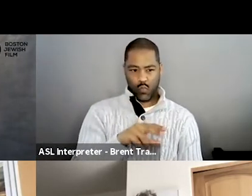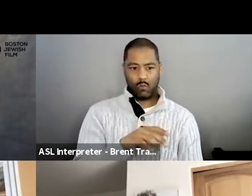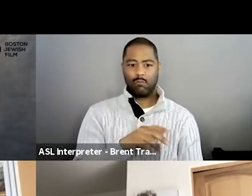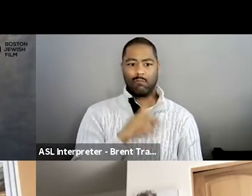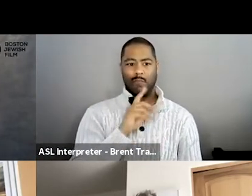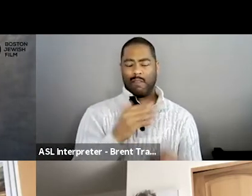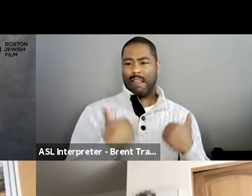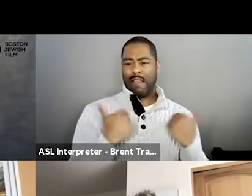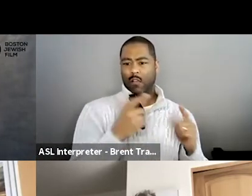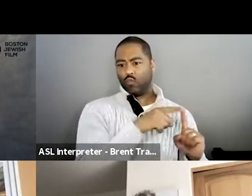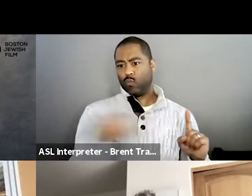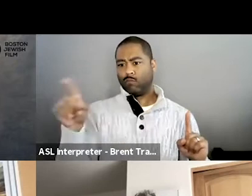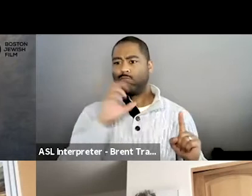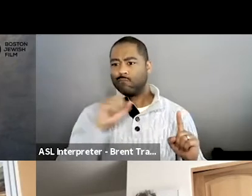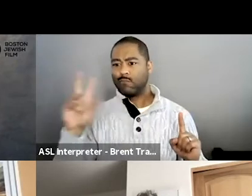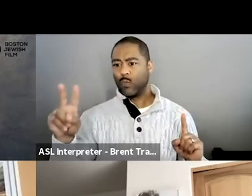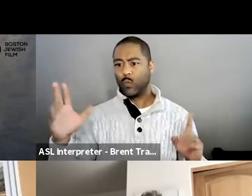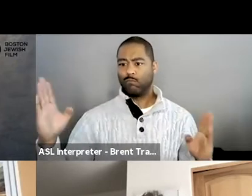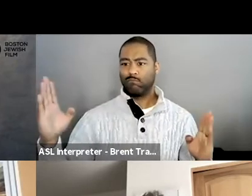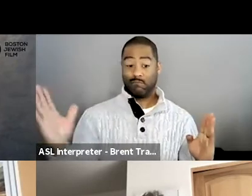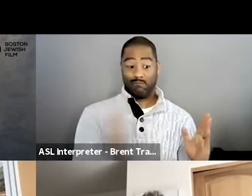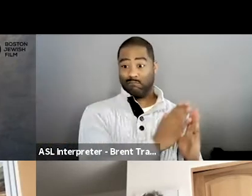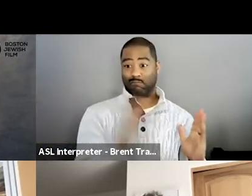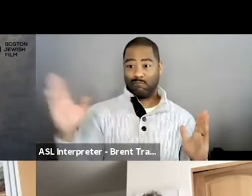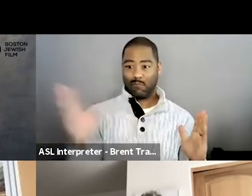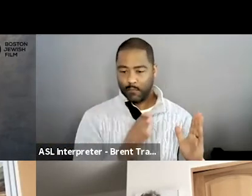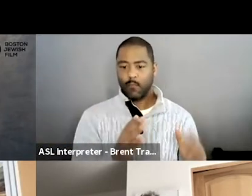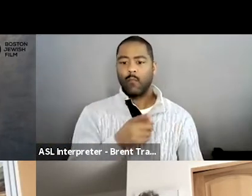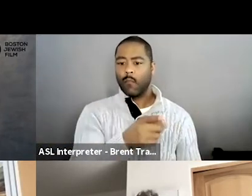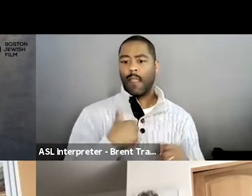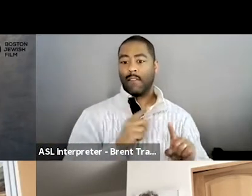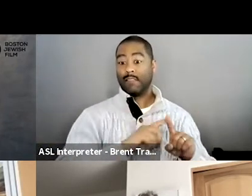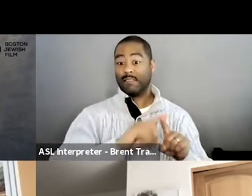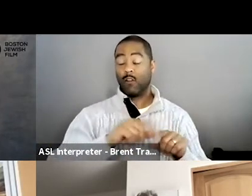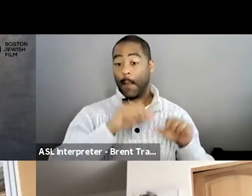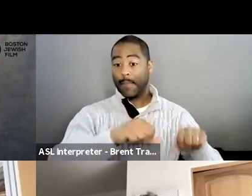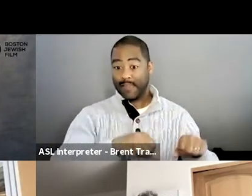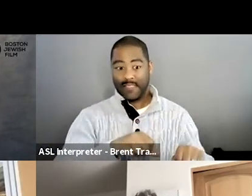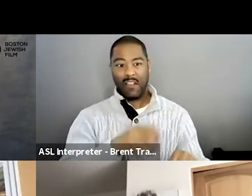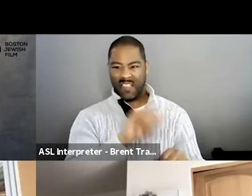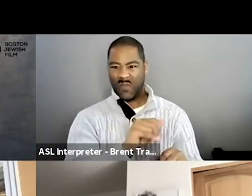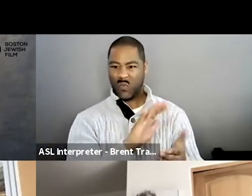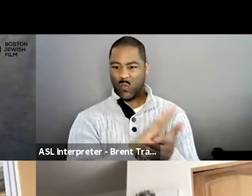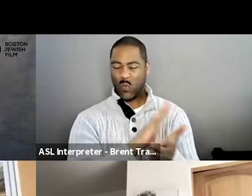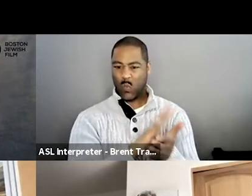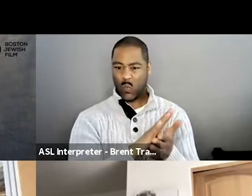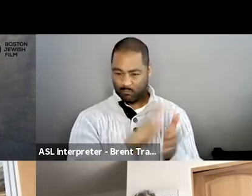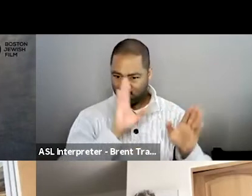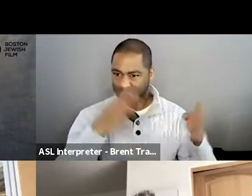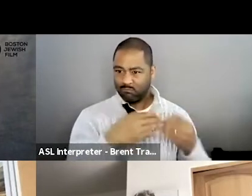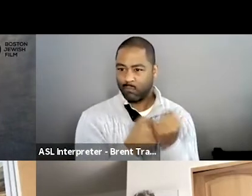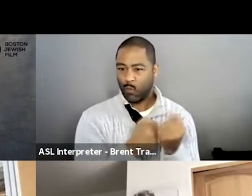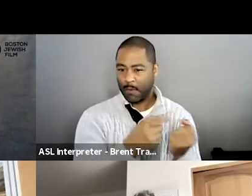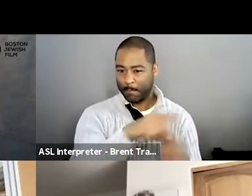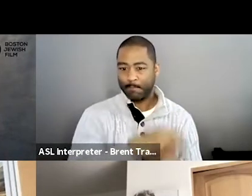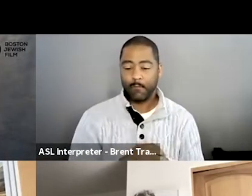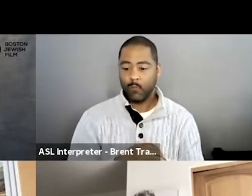and some of the stories, some of the questions I'll be bringing tonight represent our community, so thank you. I want to hear a